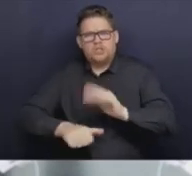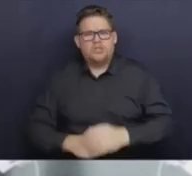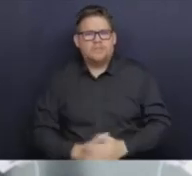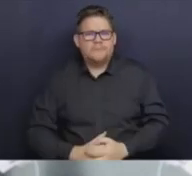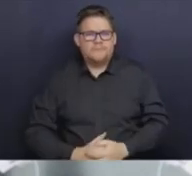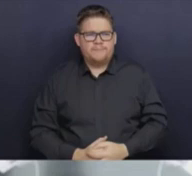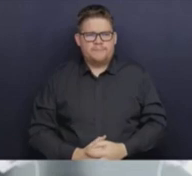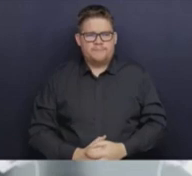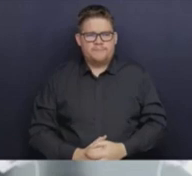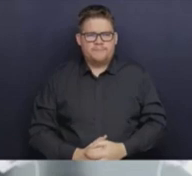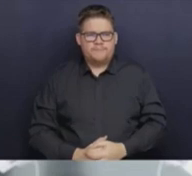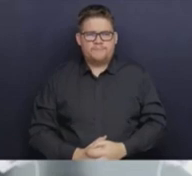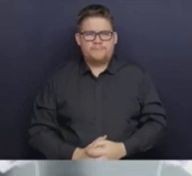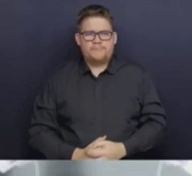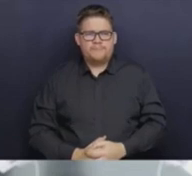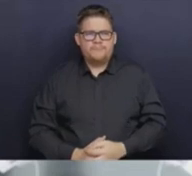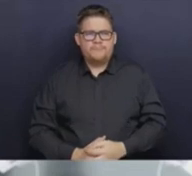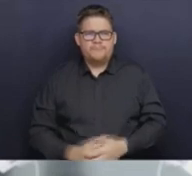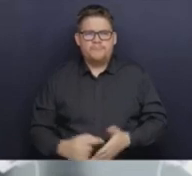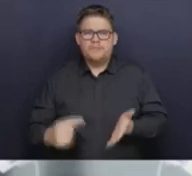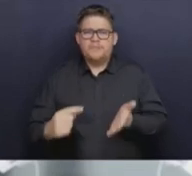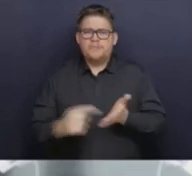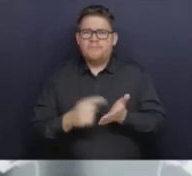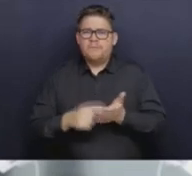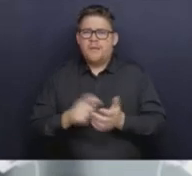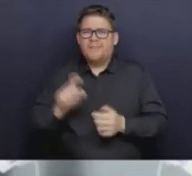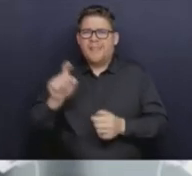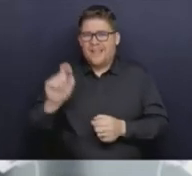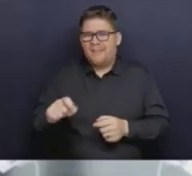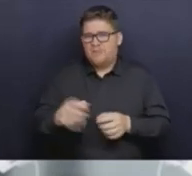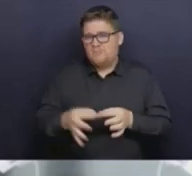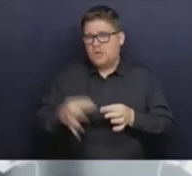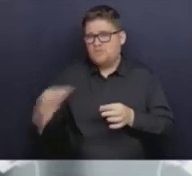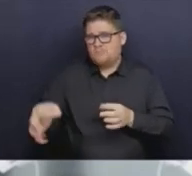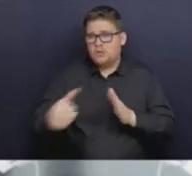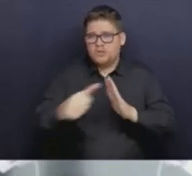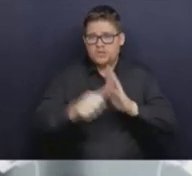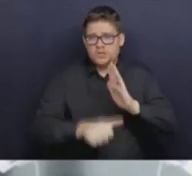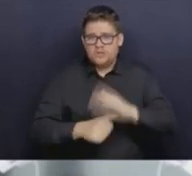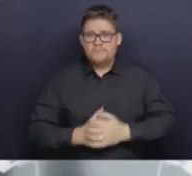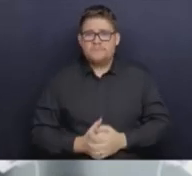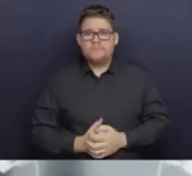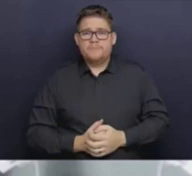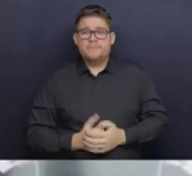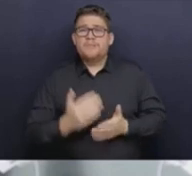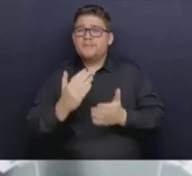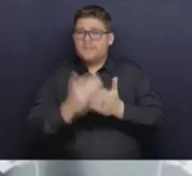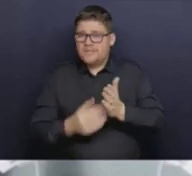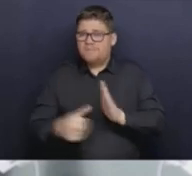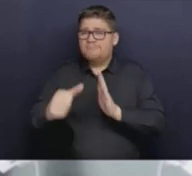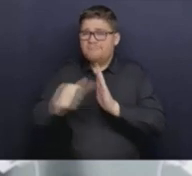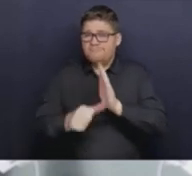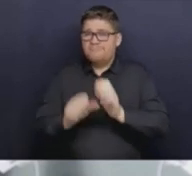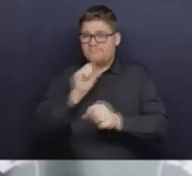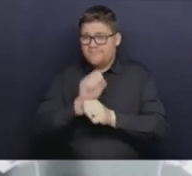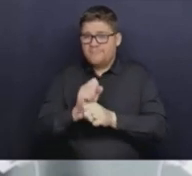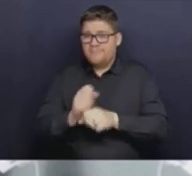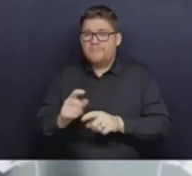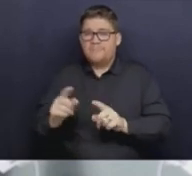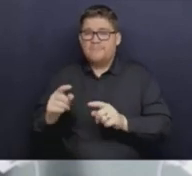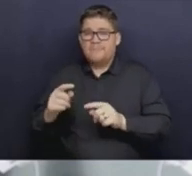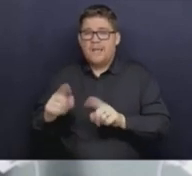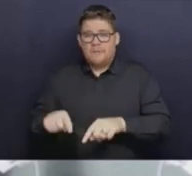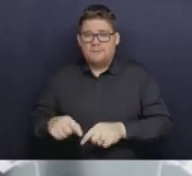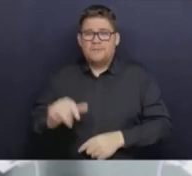postpone surgery, so in the context of that record number of surgeries, some surgeries were postponed. And from January 1st to January